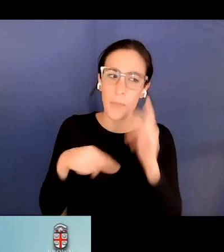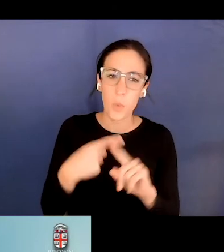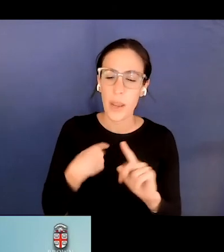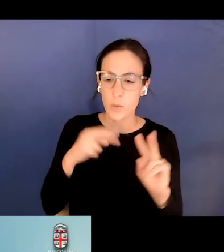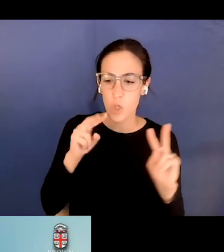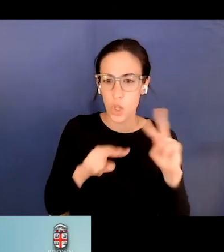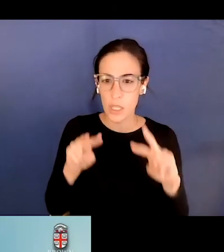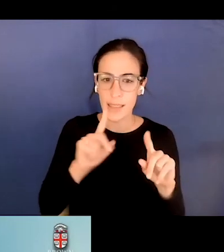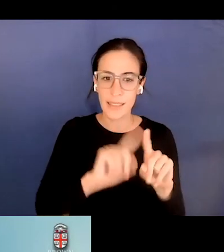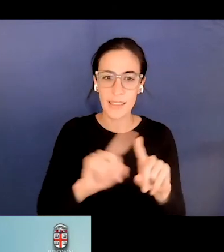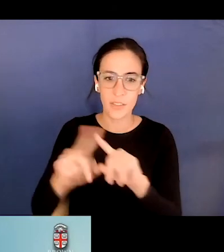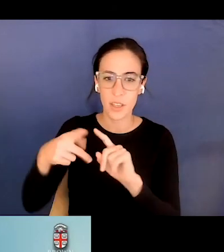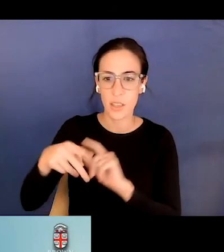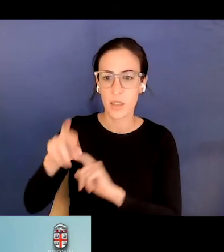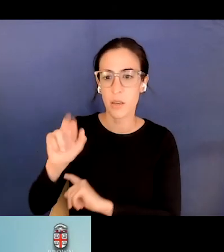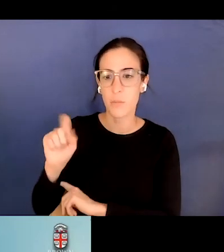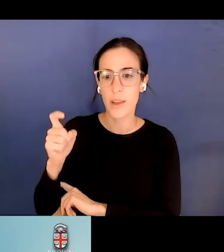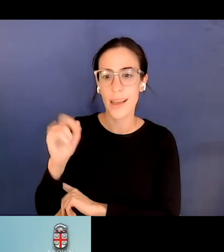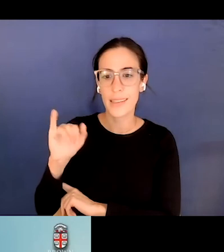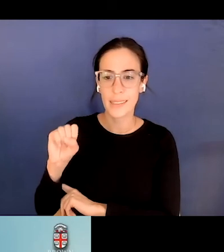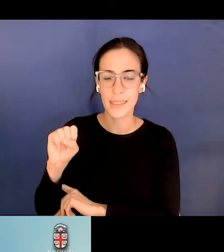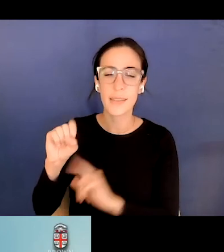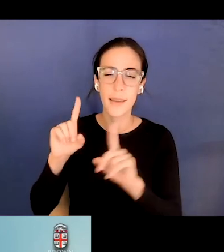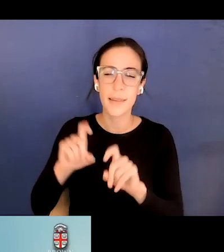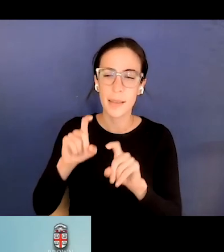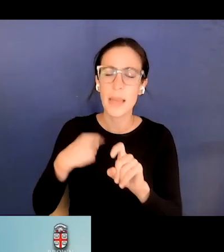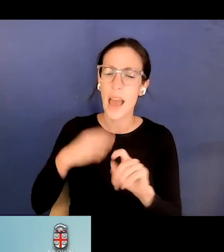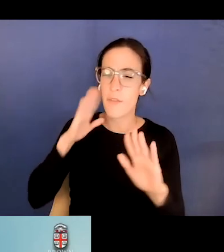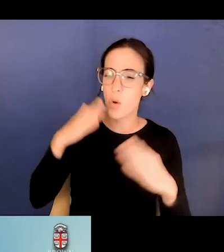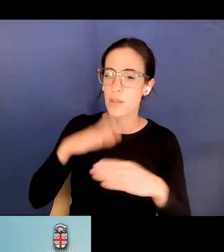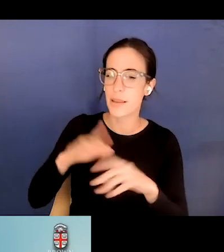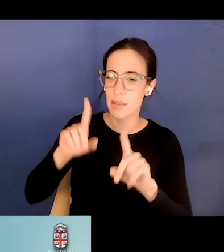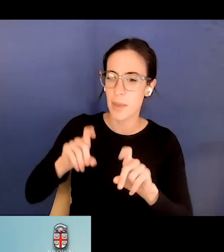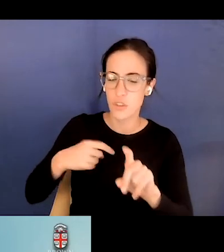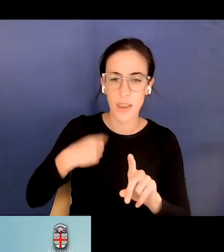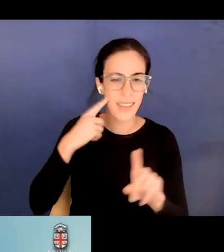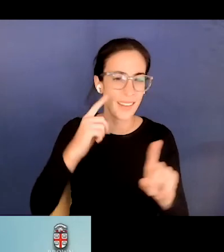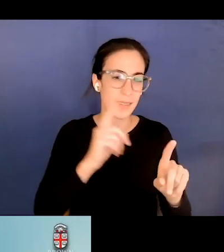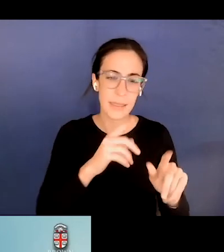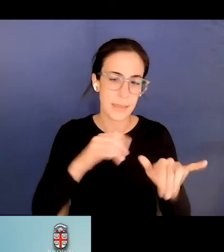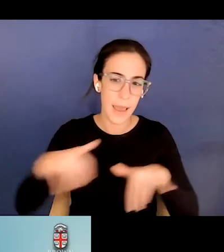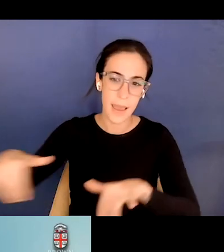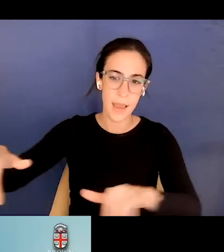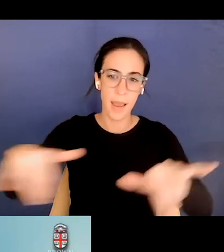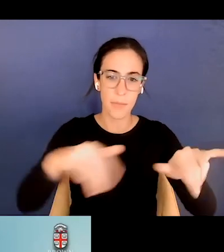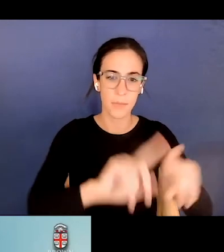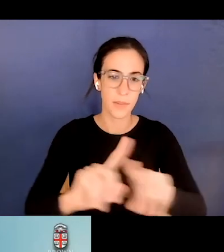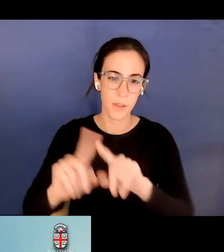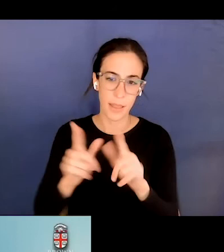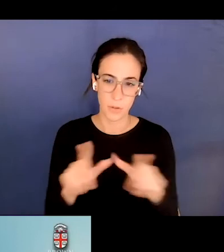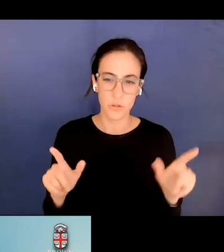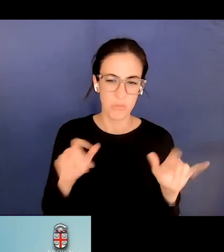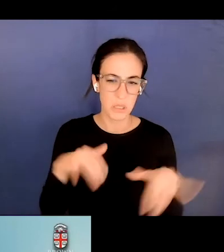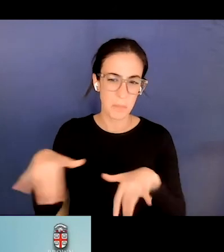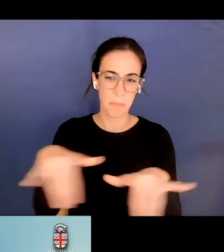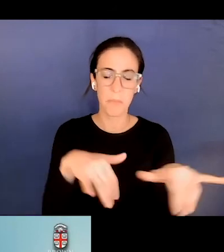different praxis exams, I focused on the Spanish. I think they're the same across languages, but I'm not sure. But what was interesting